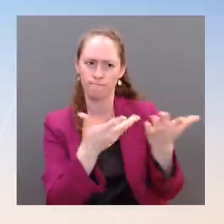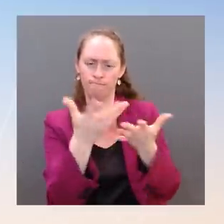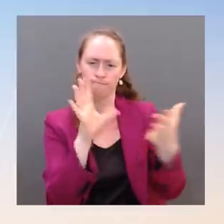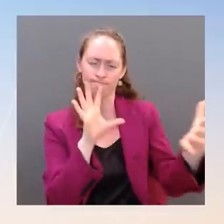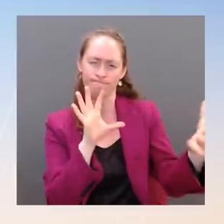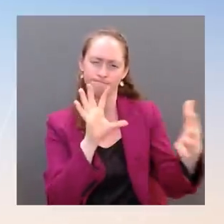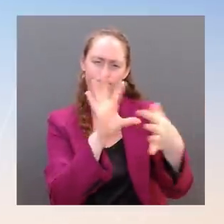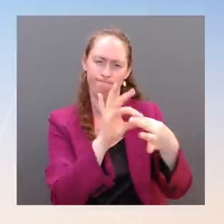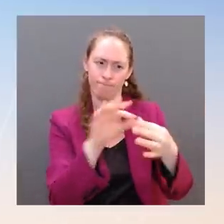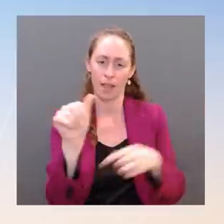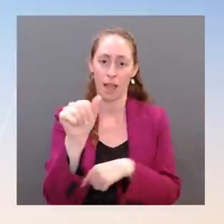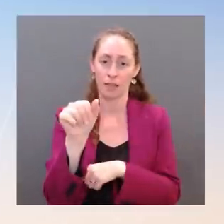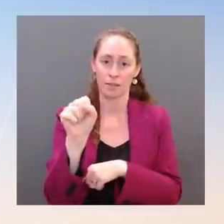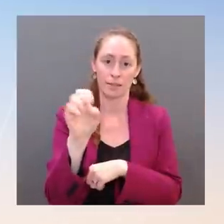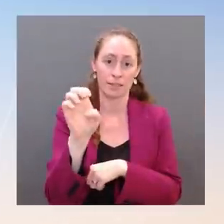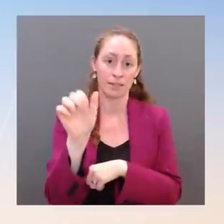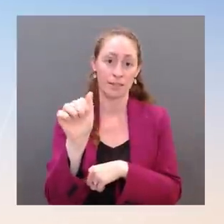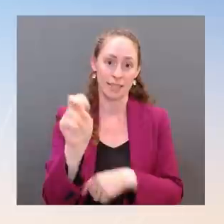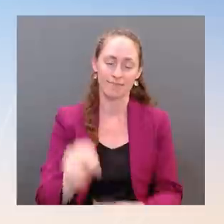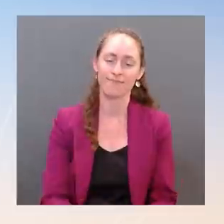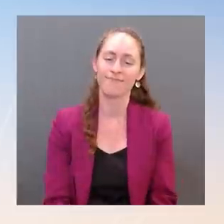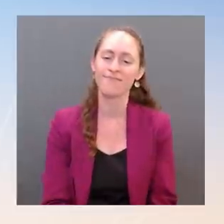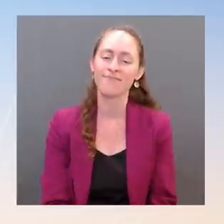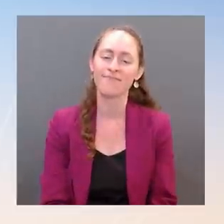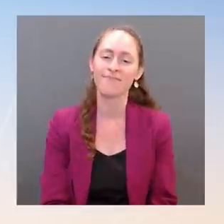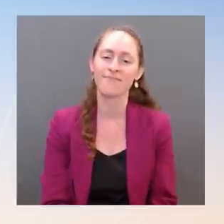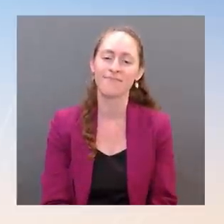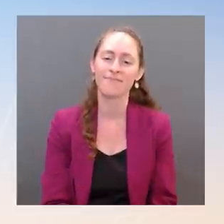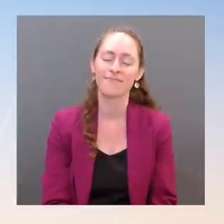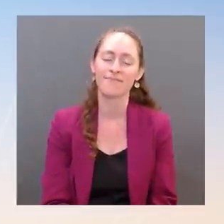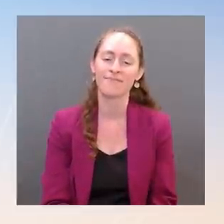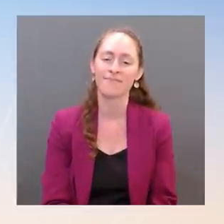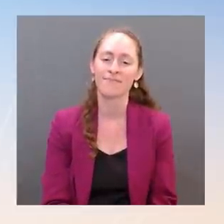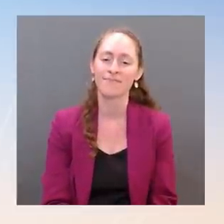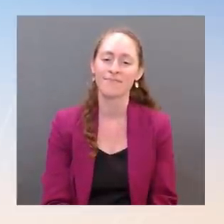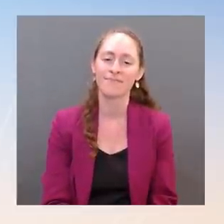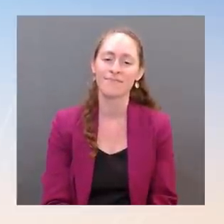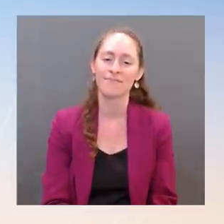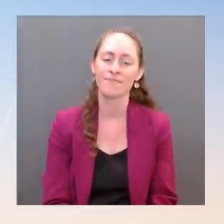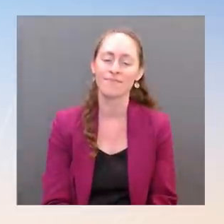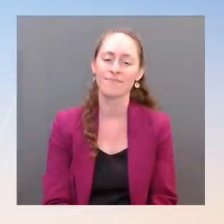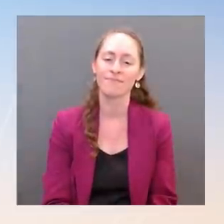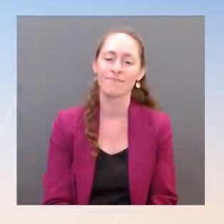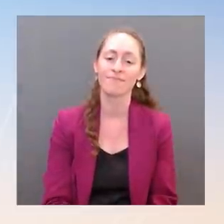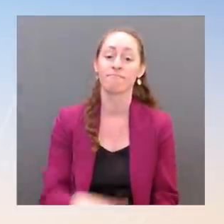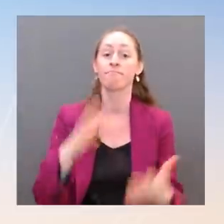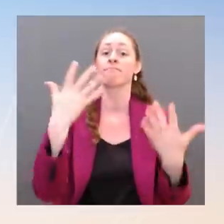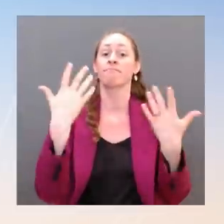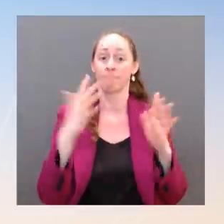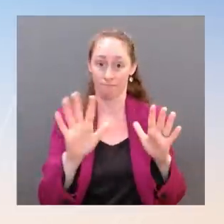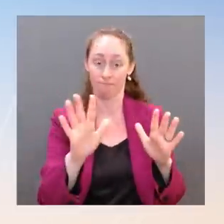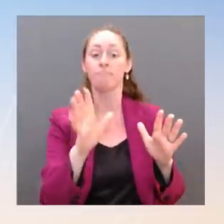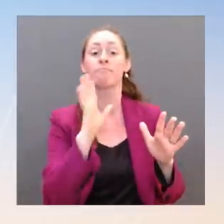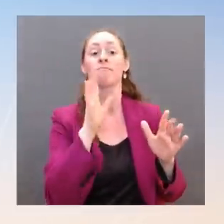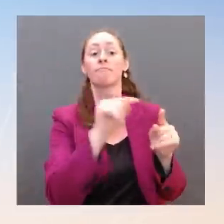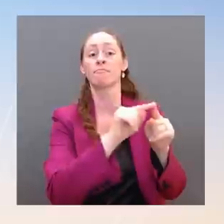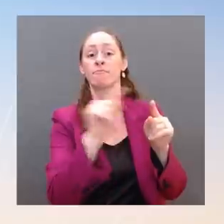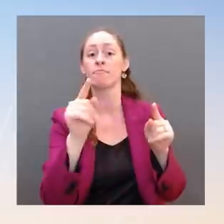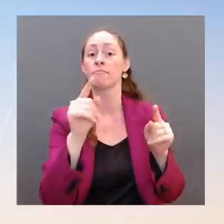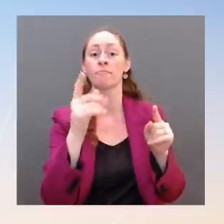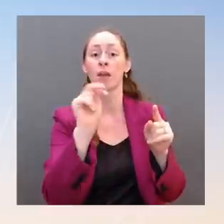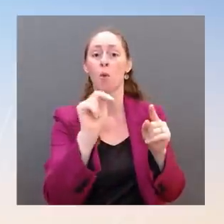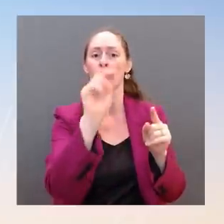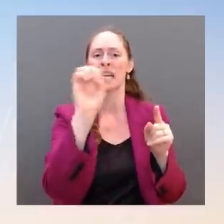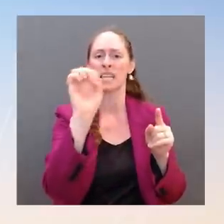turns his attention to Northeast Asia. And on this trip, he'll have the opportunity to reaffirm and reinforce two vital security